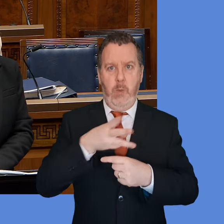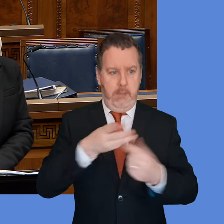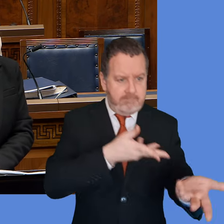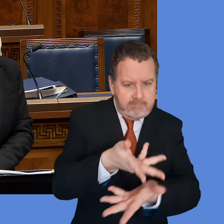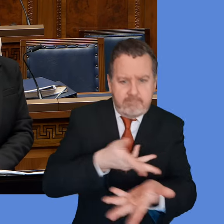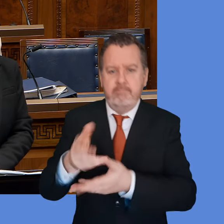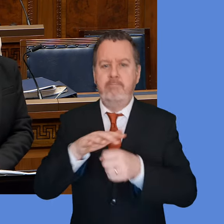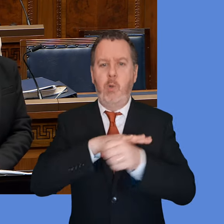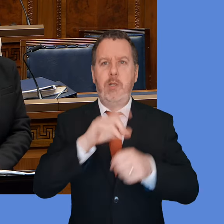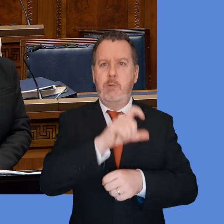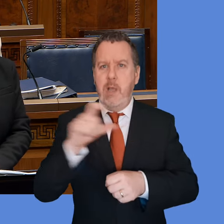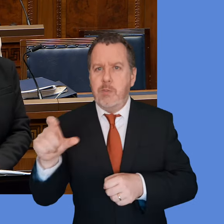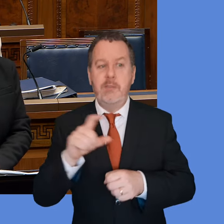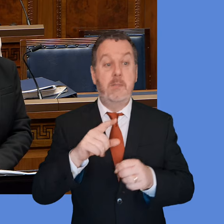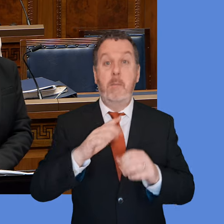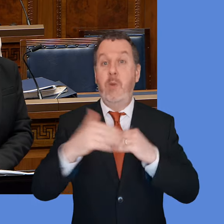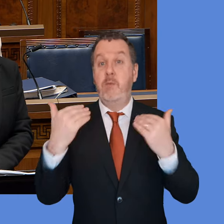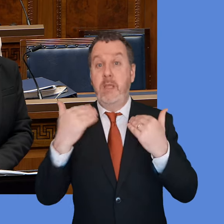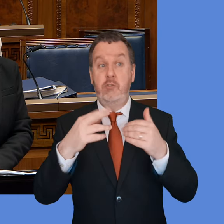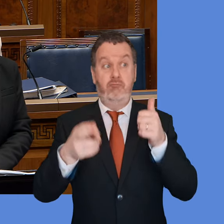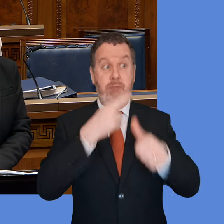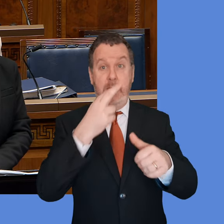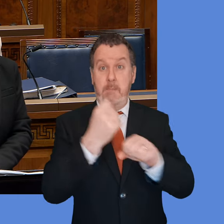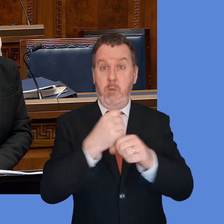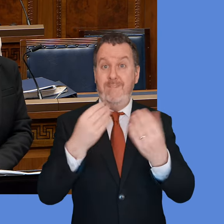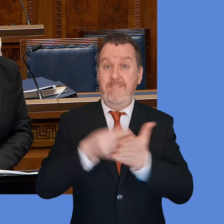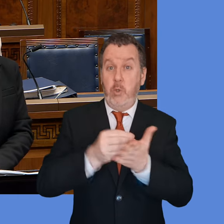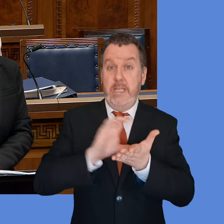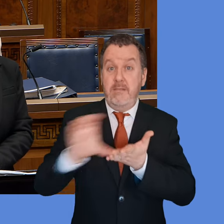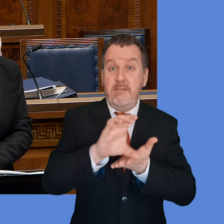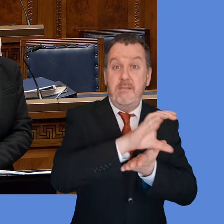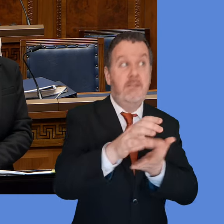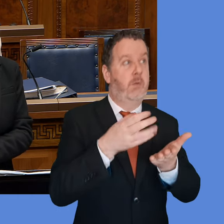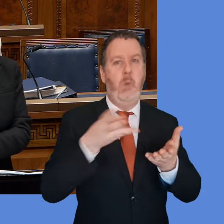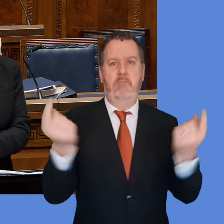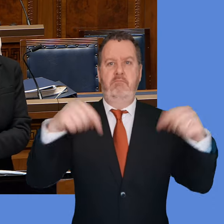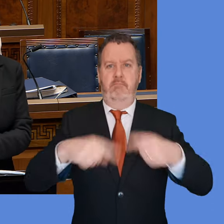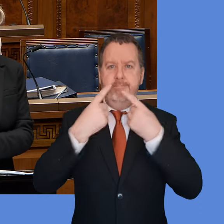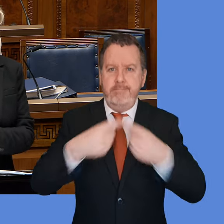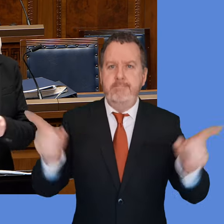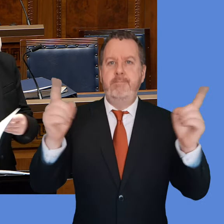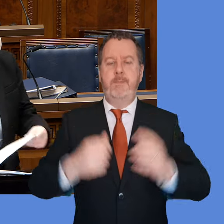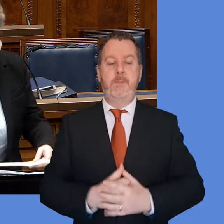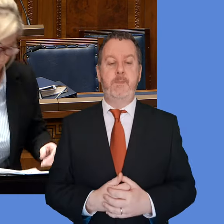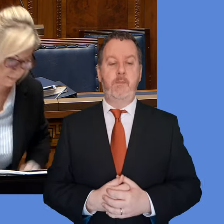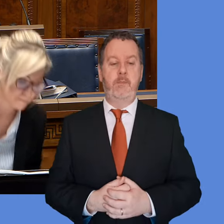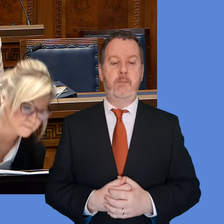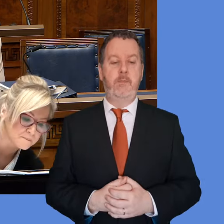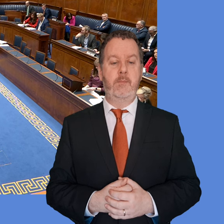both forums, officials will continue to engage with local councils and also to provide an update when further information on funding is available.